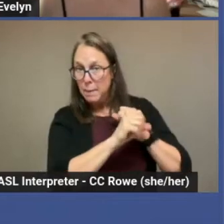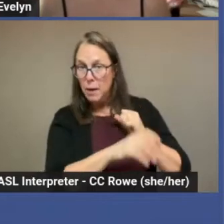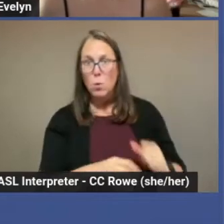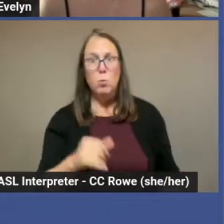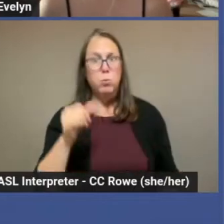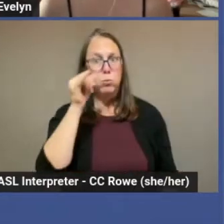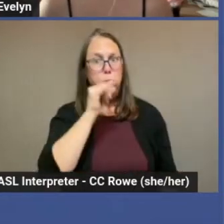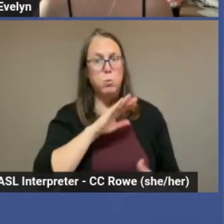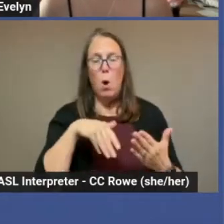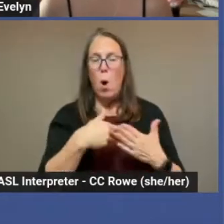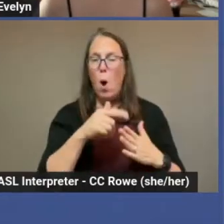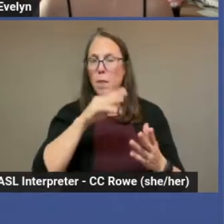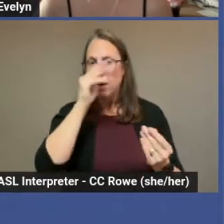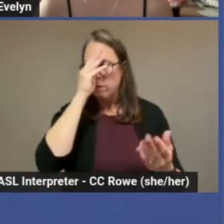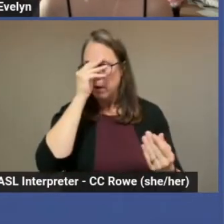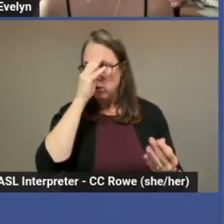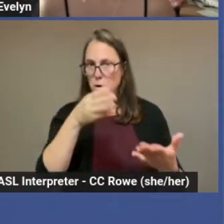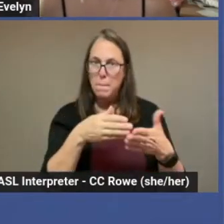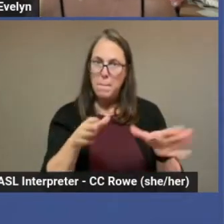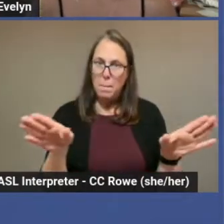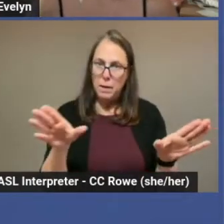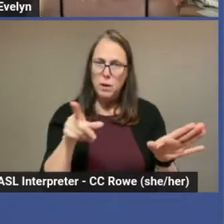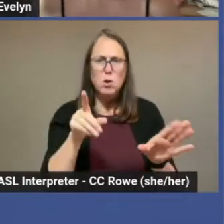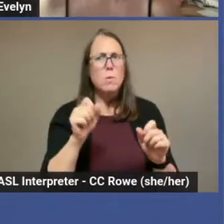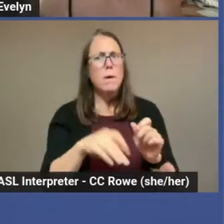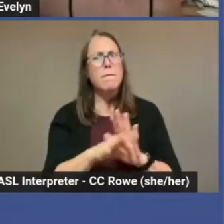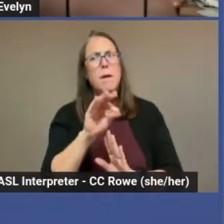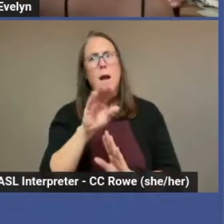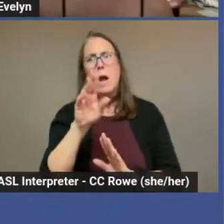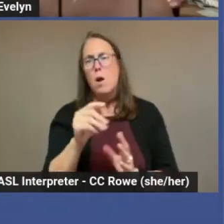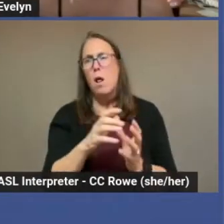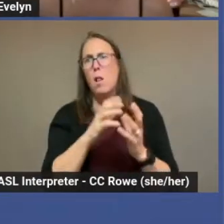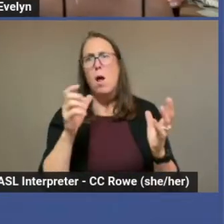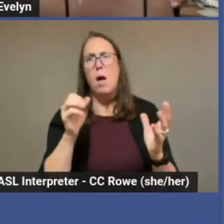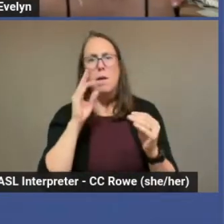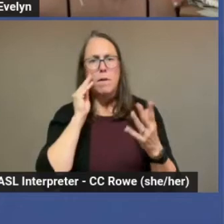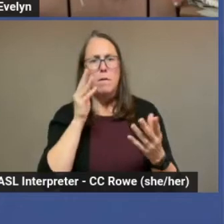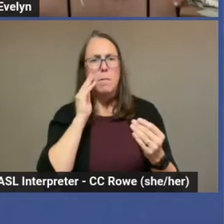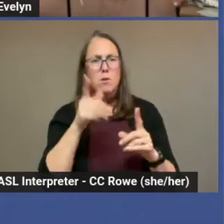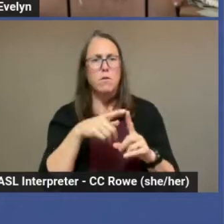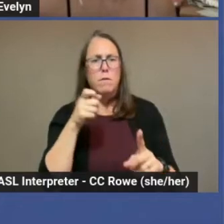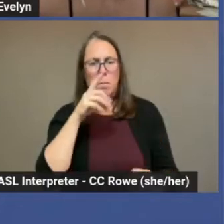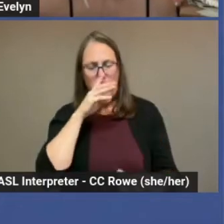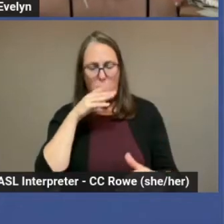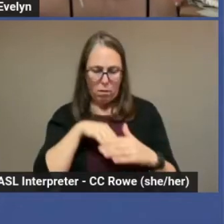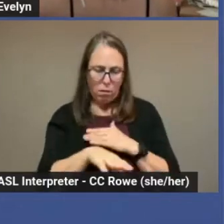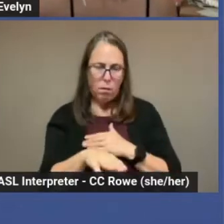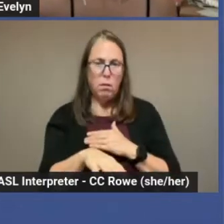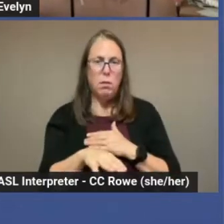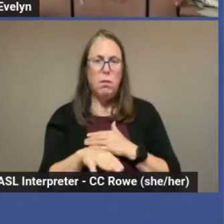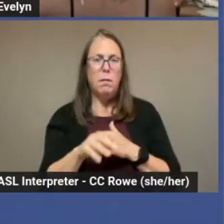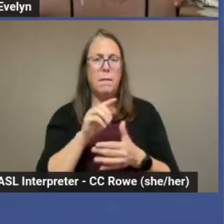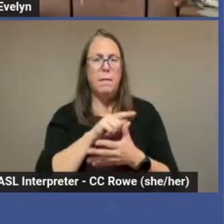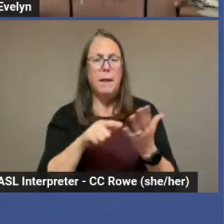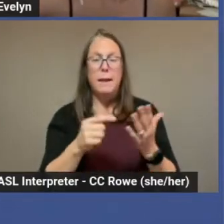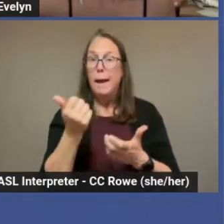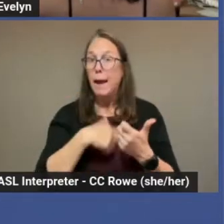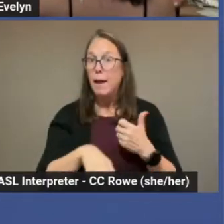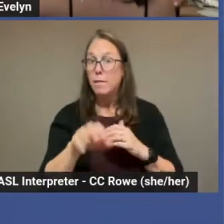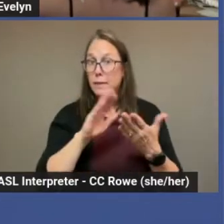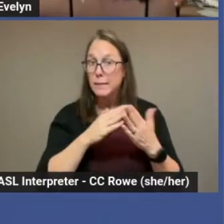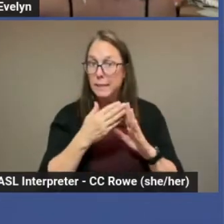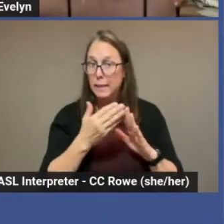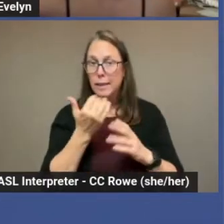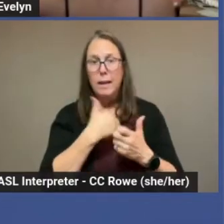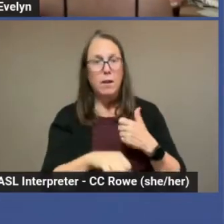you can find out so much from going into these. Every city and state is a